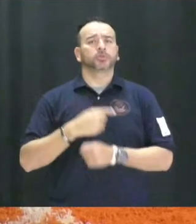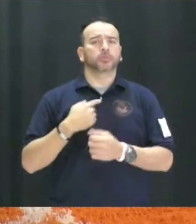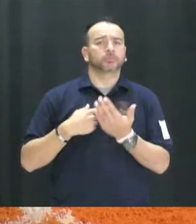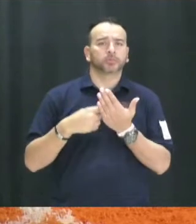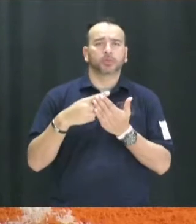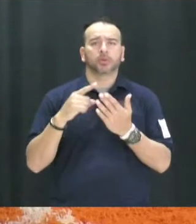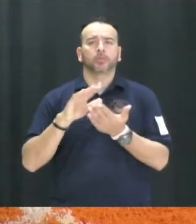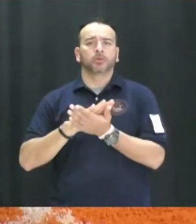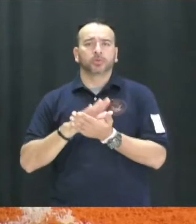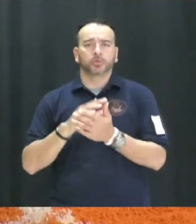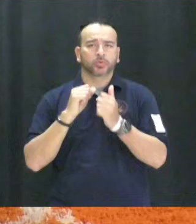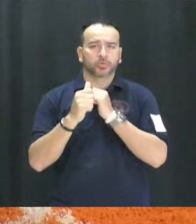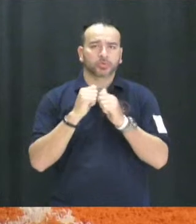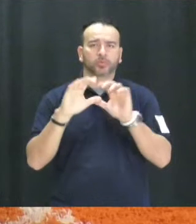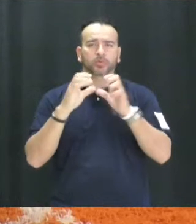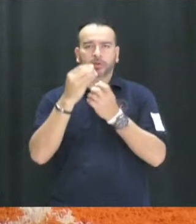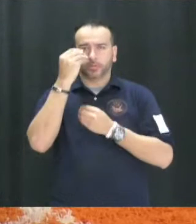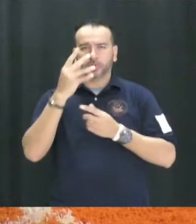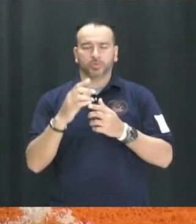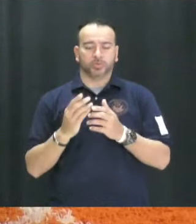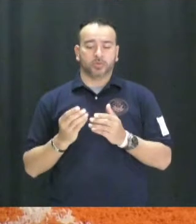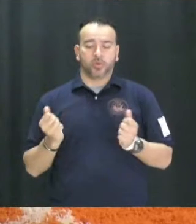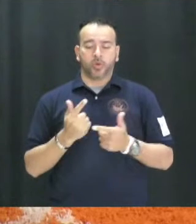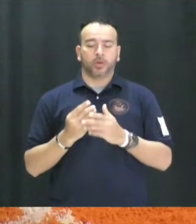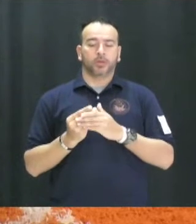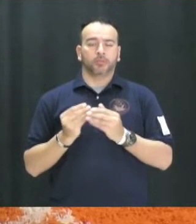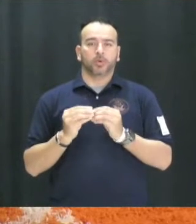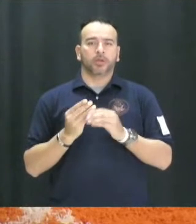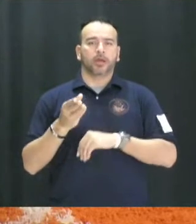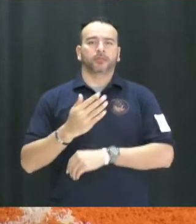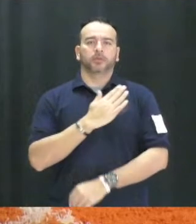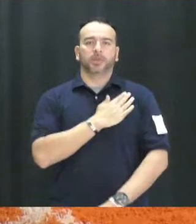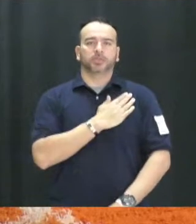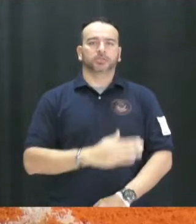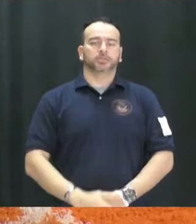we're talking about schools, sports and club news. All this and more coming up right after the pledge.